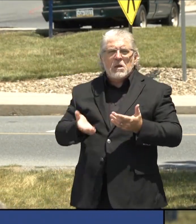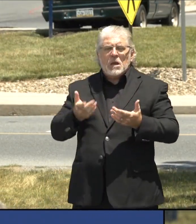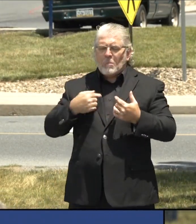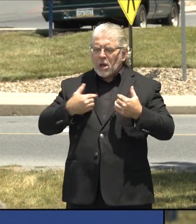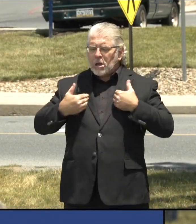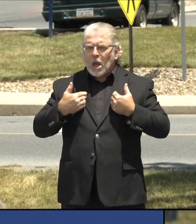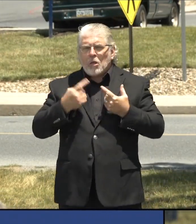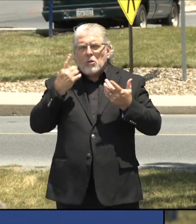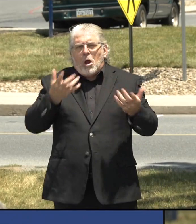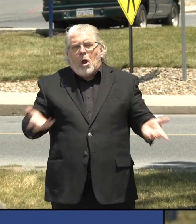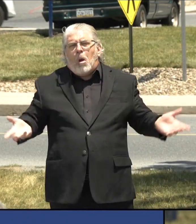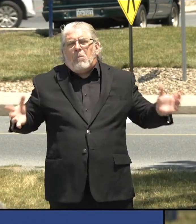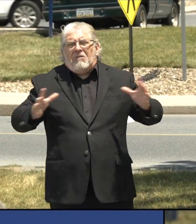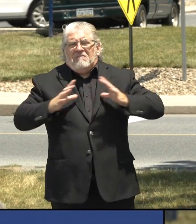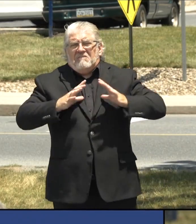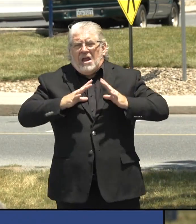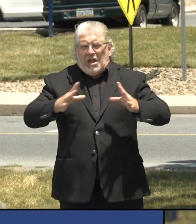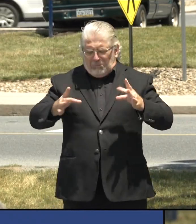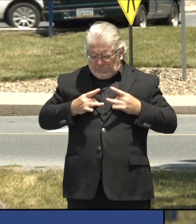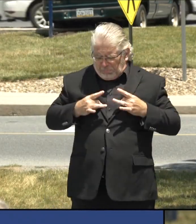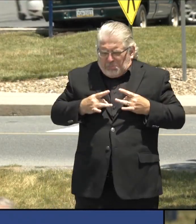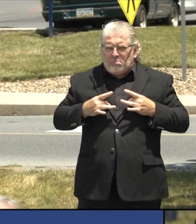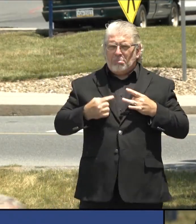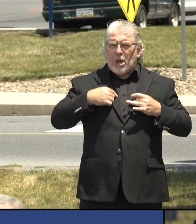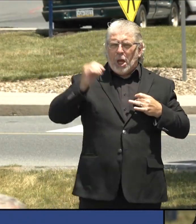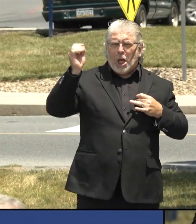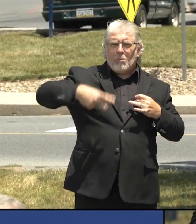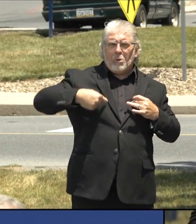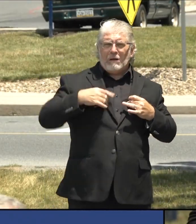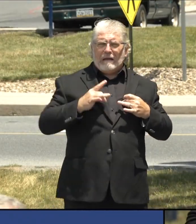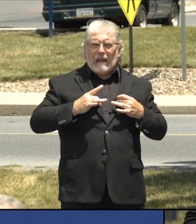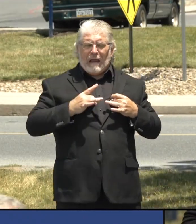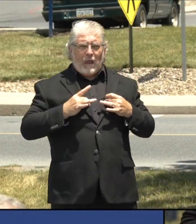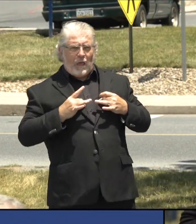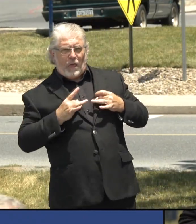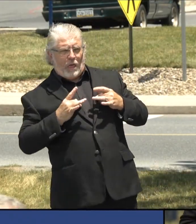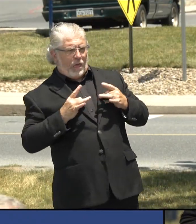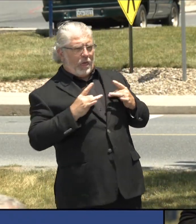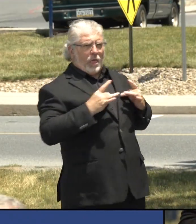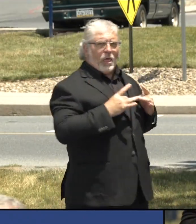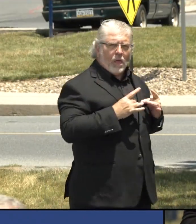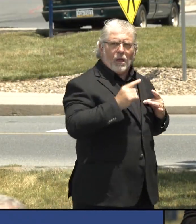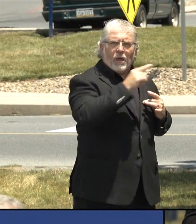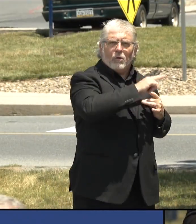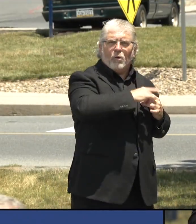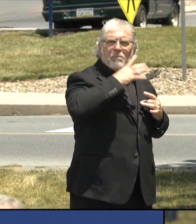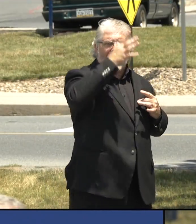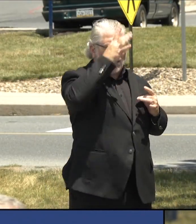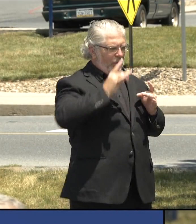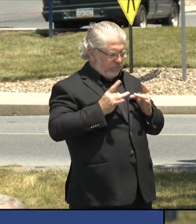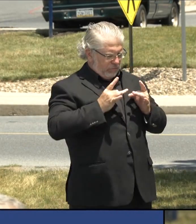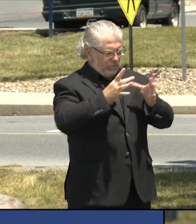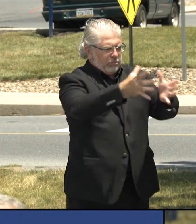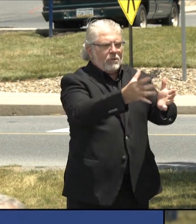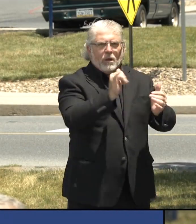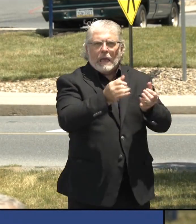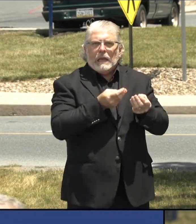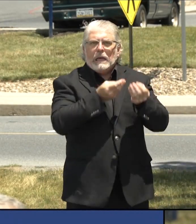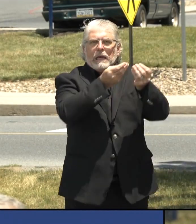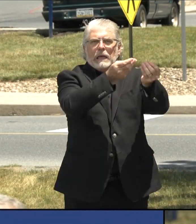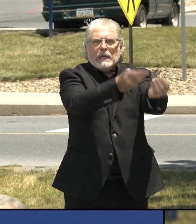as susceptible to serious side effects. Well, but they might go visit their parents who are older and might be